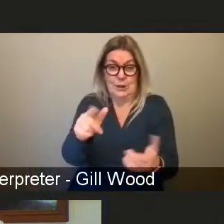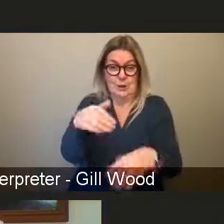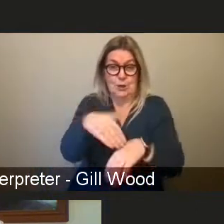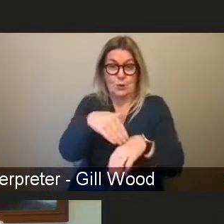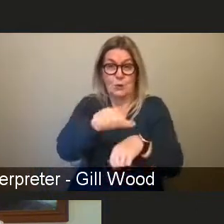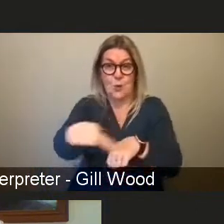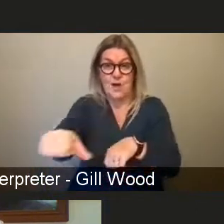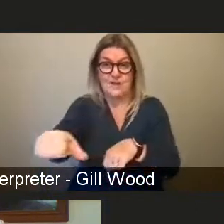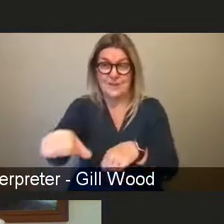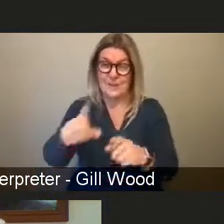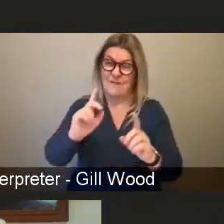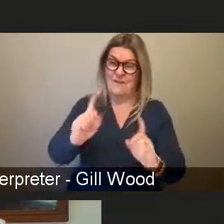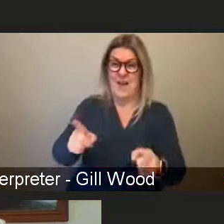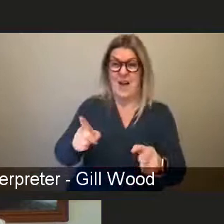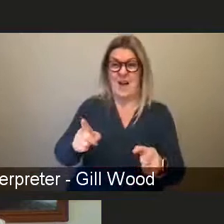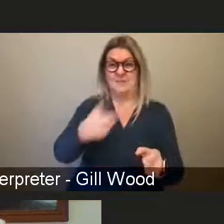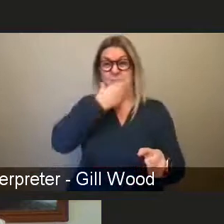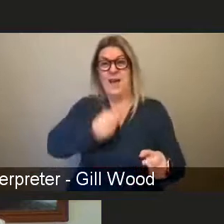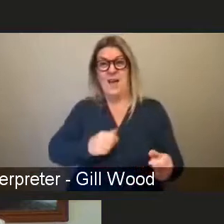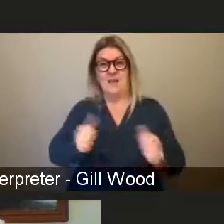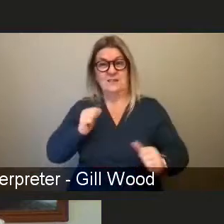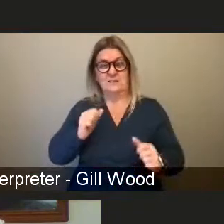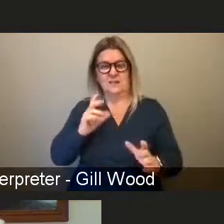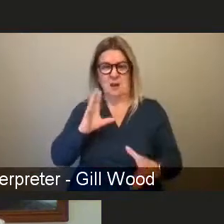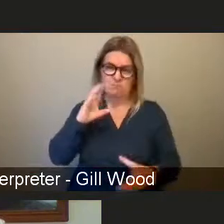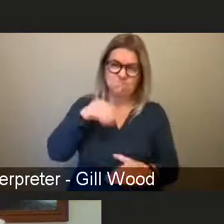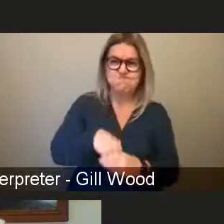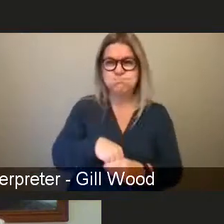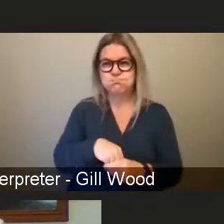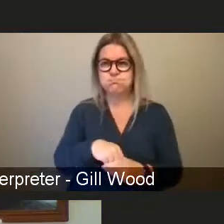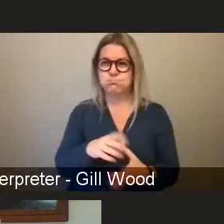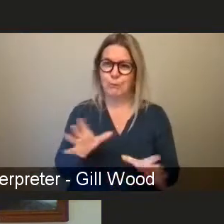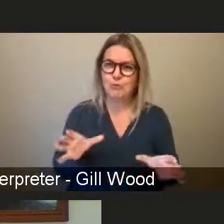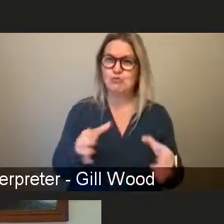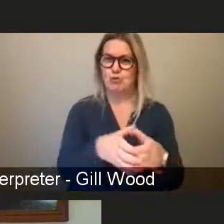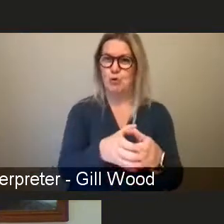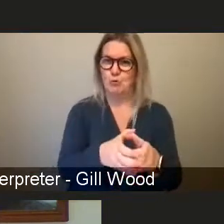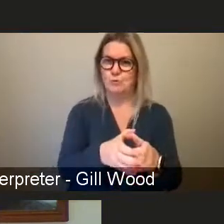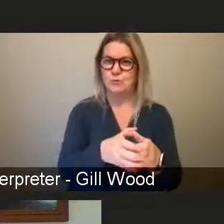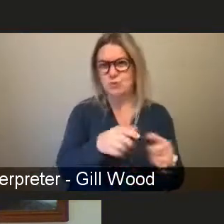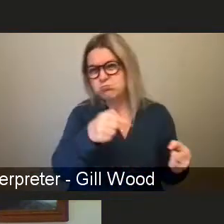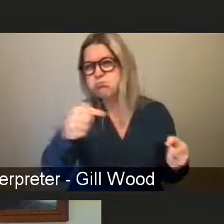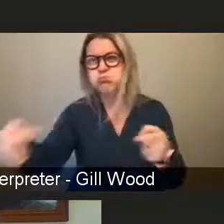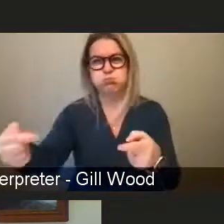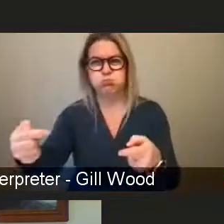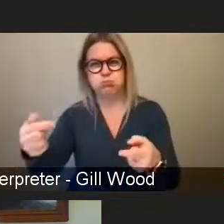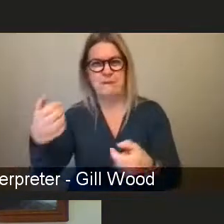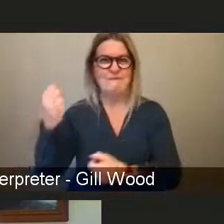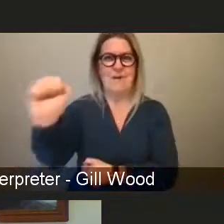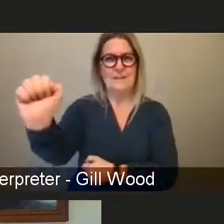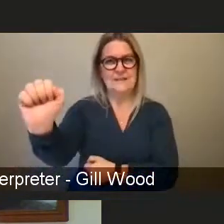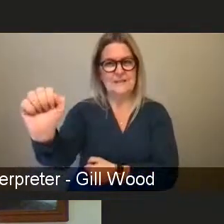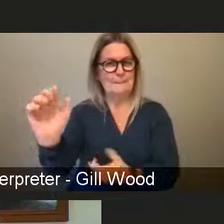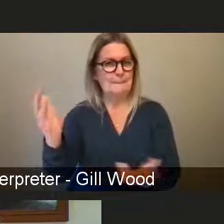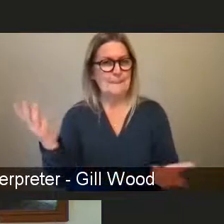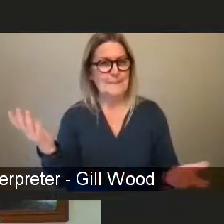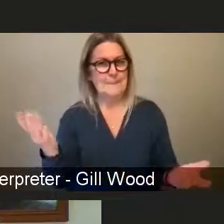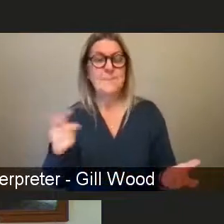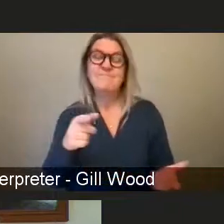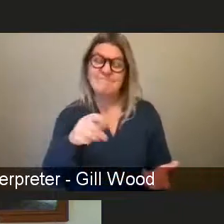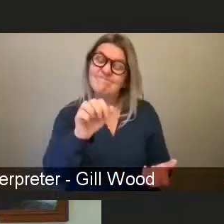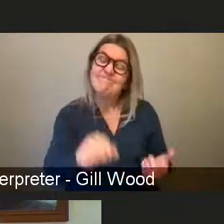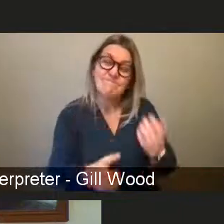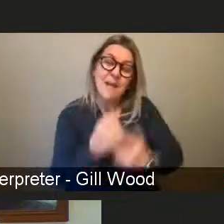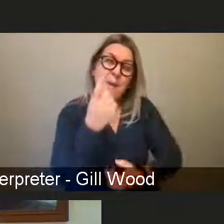masculinity, men joining extremist groups, et cetera? I mean, yeah, phrases like toxic masculinity get jumped onto these groups. the reality is,